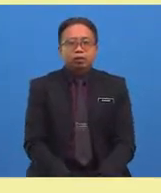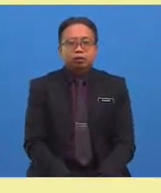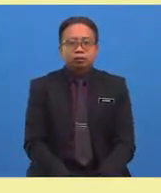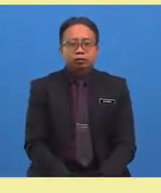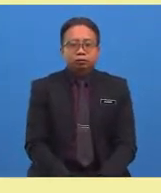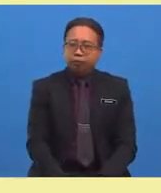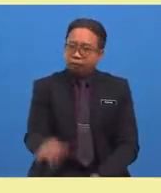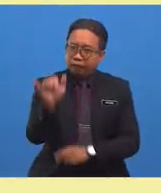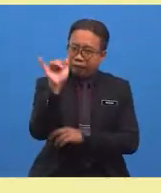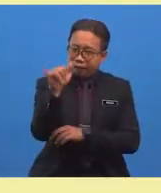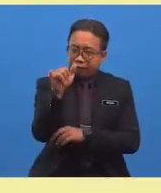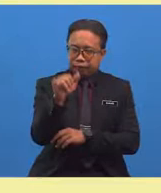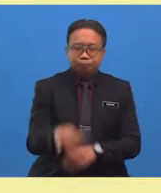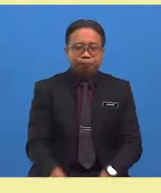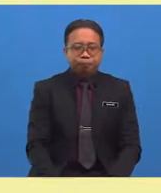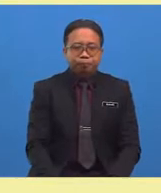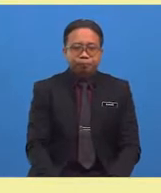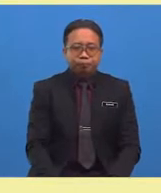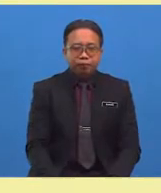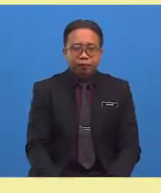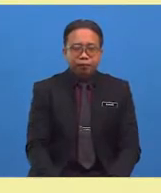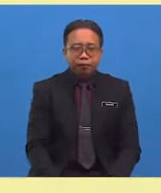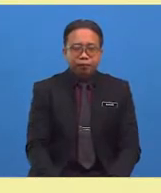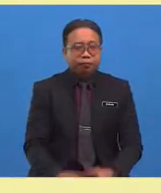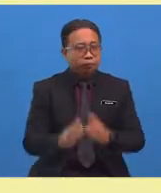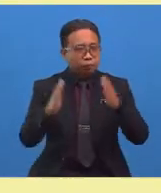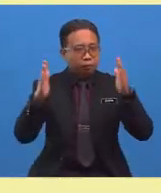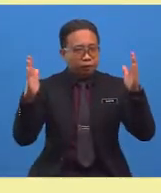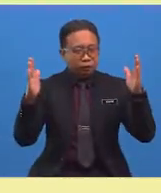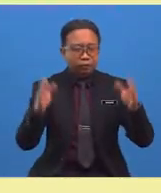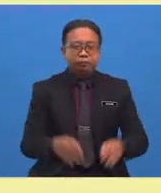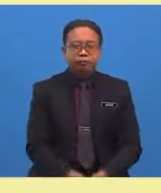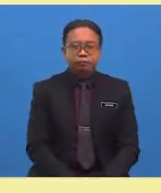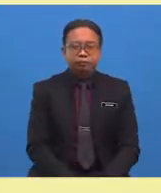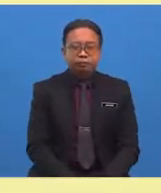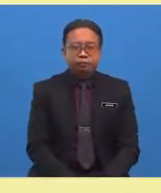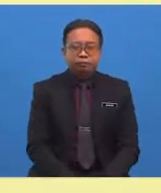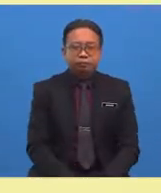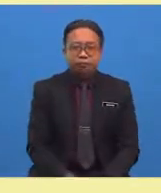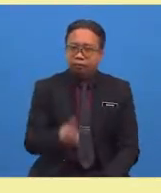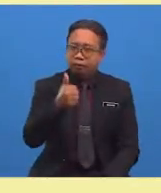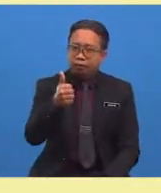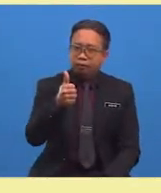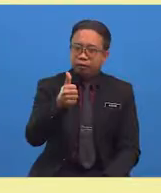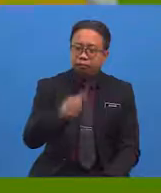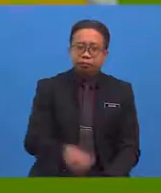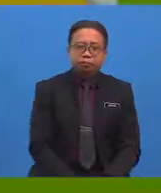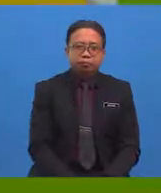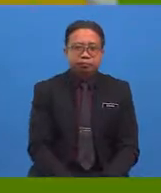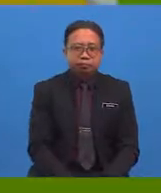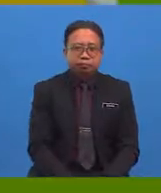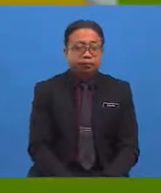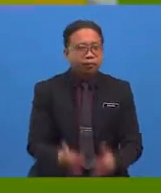Oh, yeah. This antonym of small is big. Great job, boys and girls.